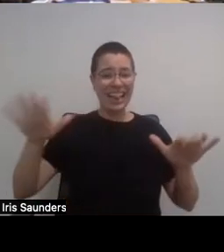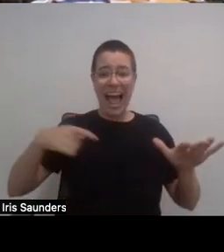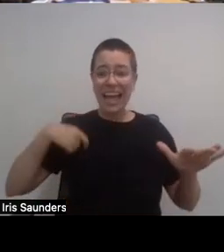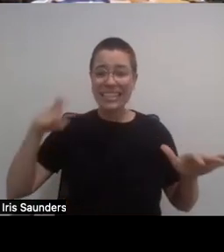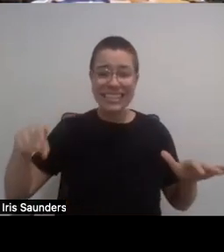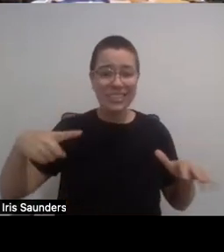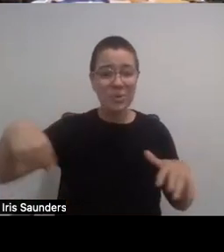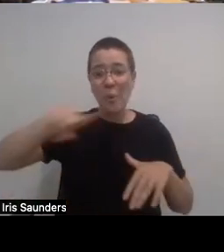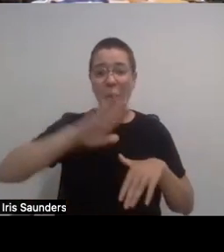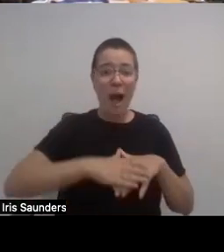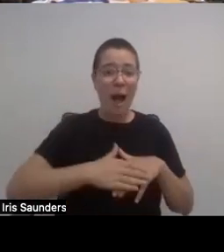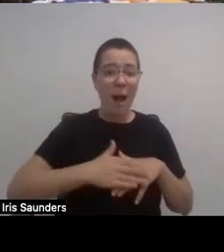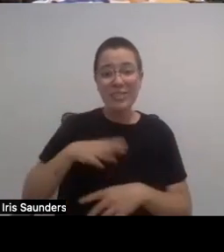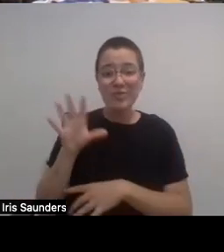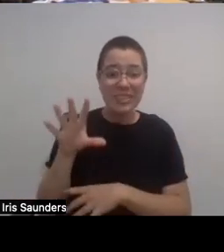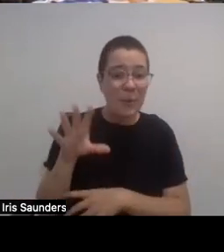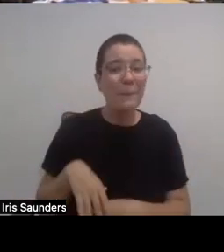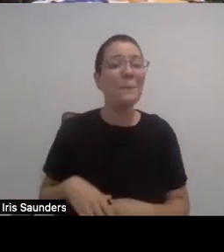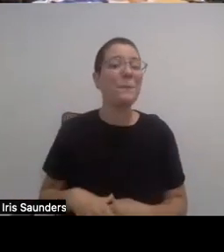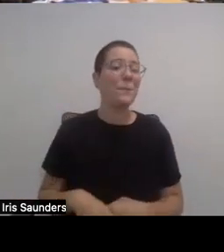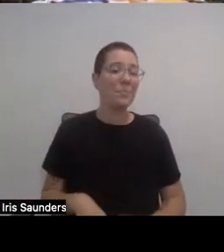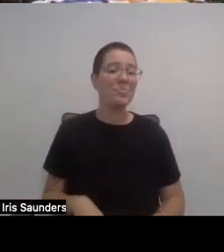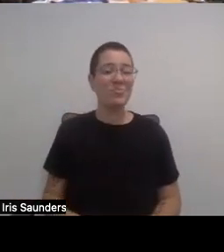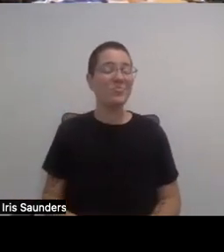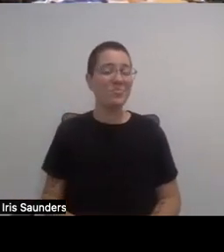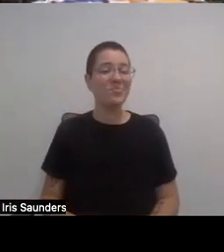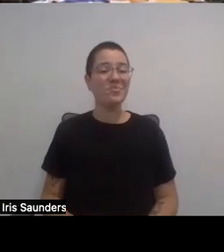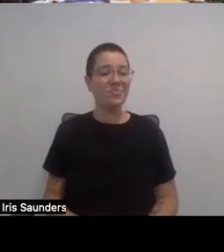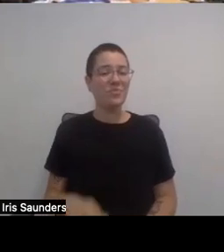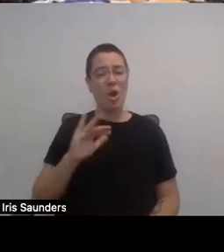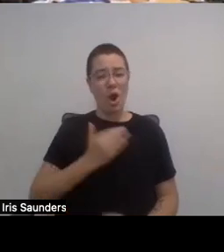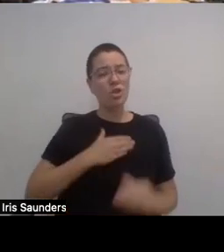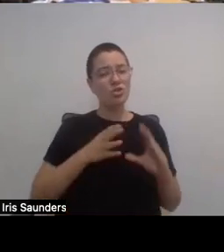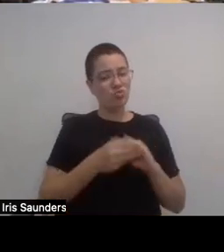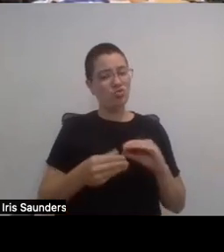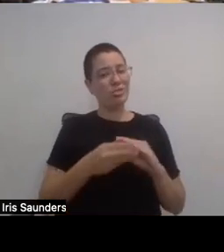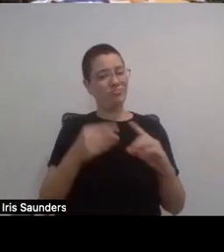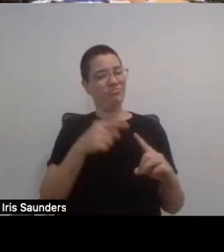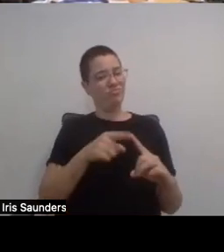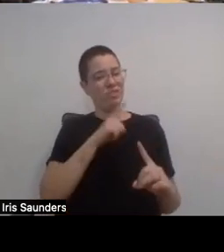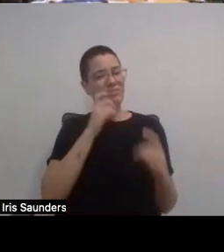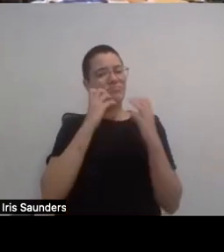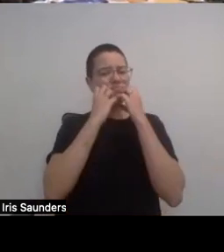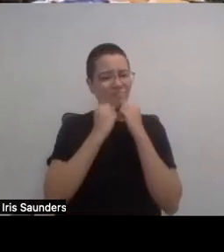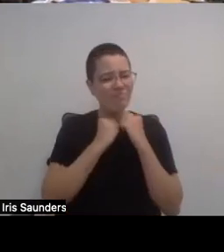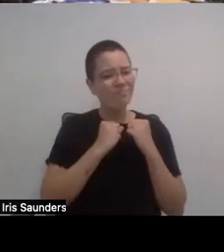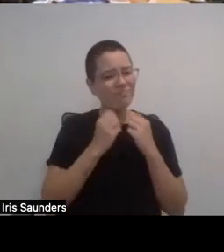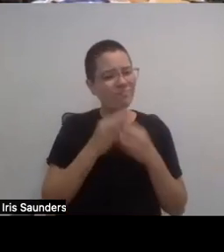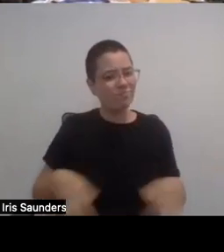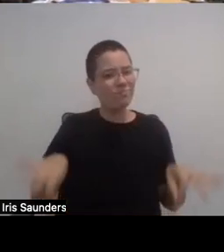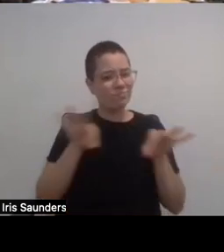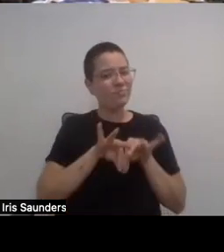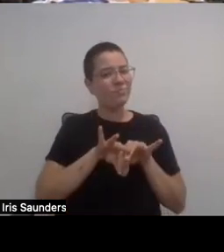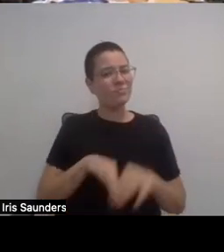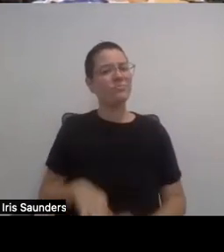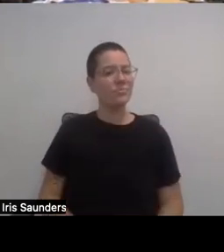Why, too? Because, you know, our stories matter and it needs to be heard. See,